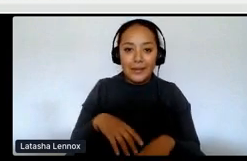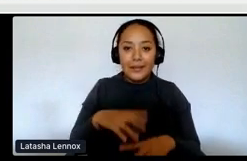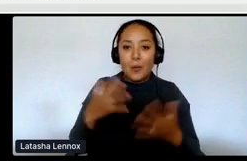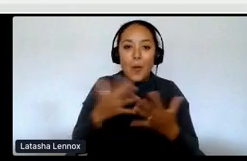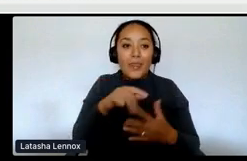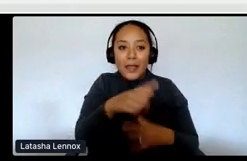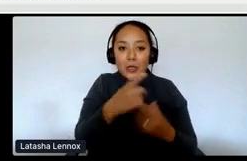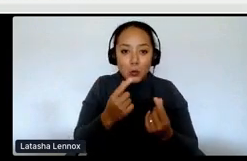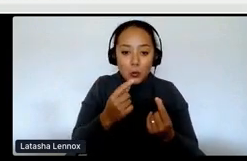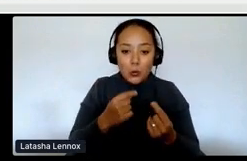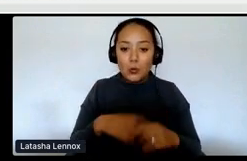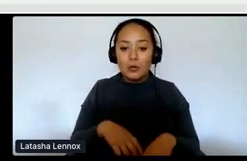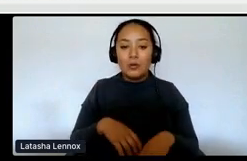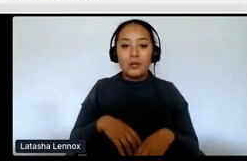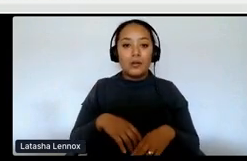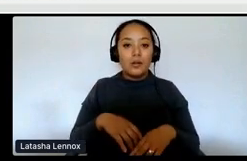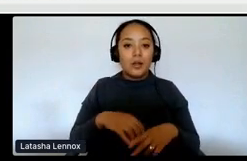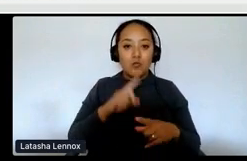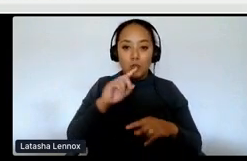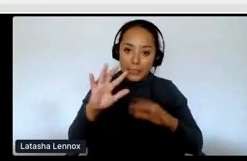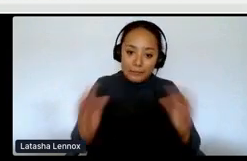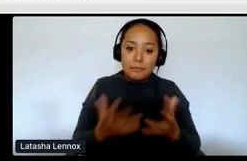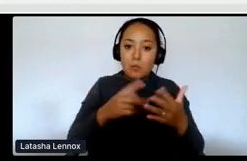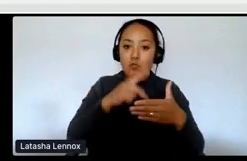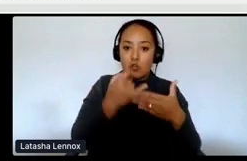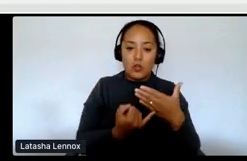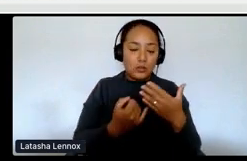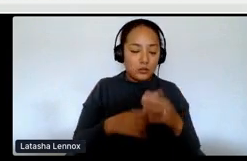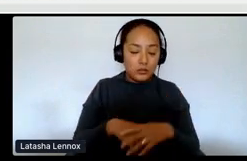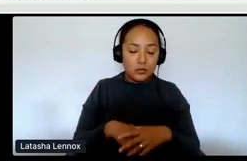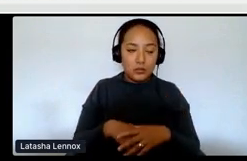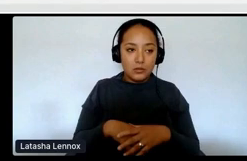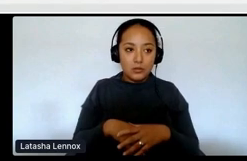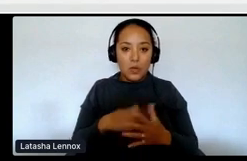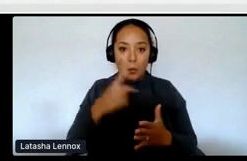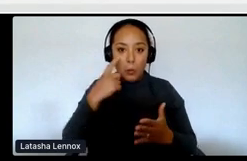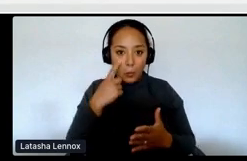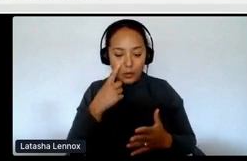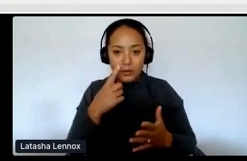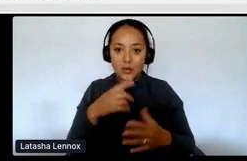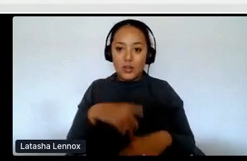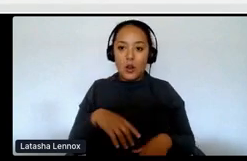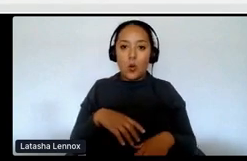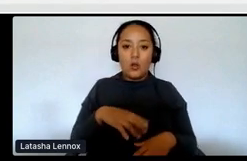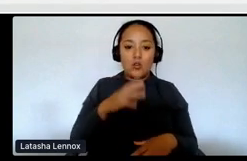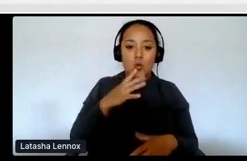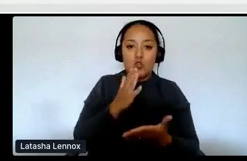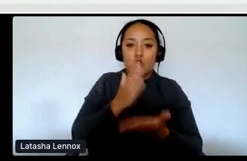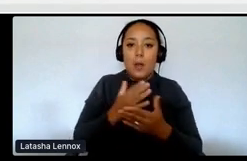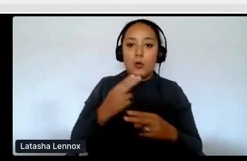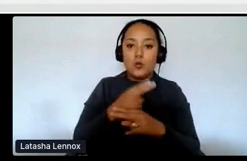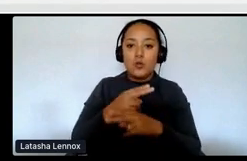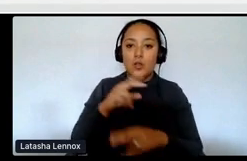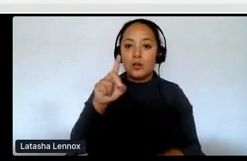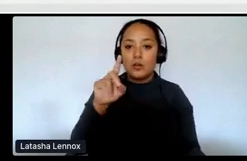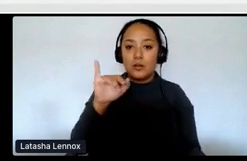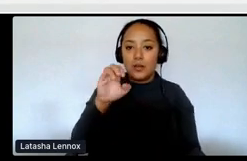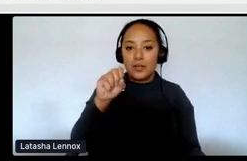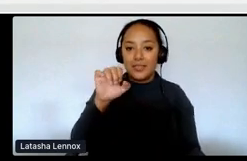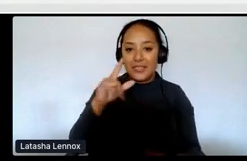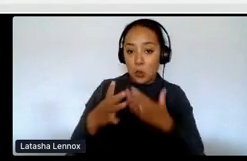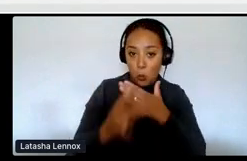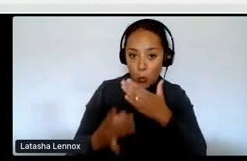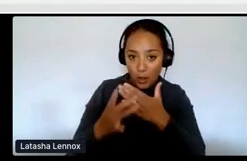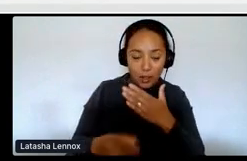these projects to life. Um, getting off of the, um, you know, getting off of diesel, um, and all of the things, all of the amazing stories that